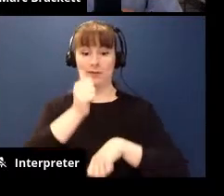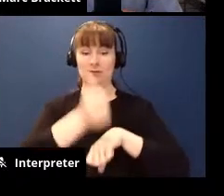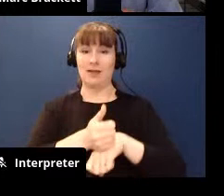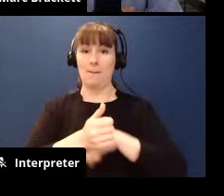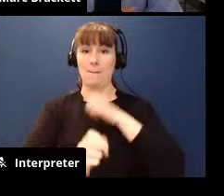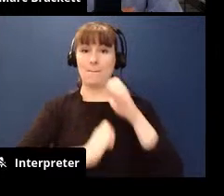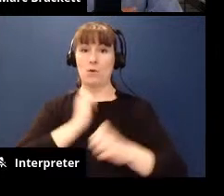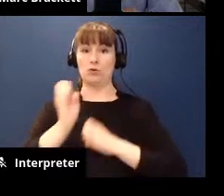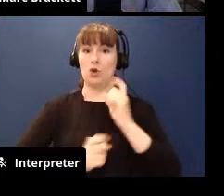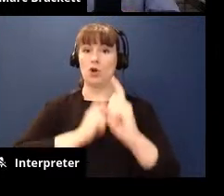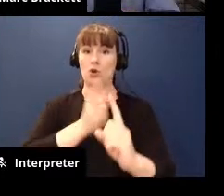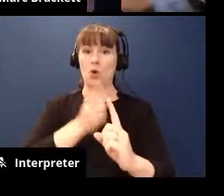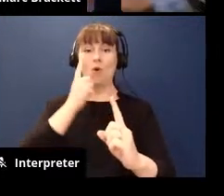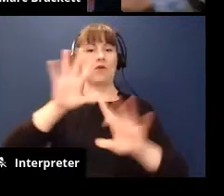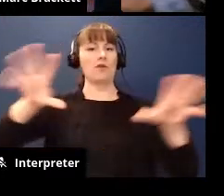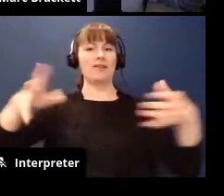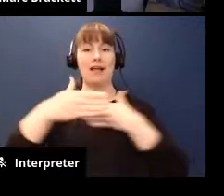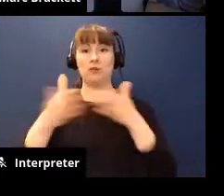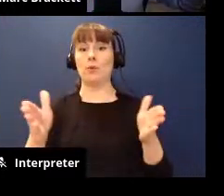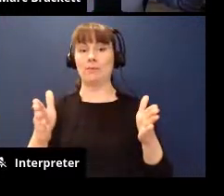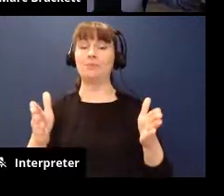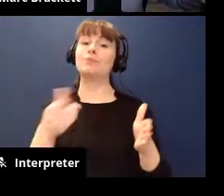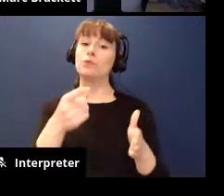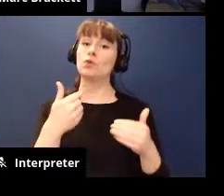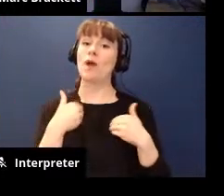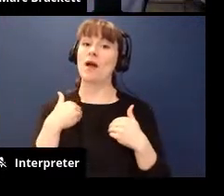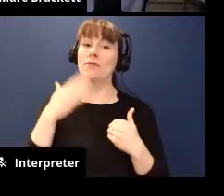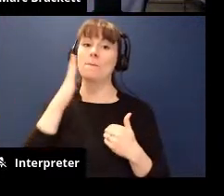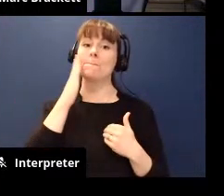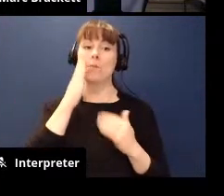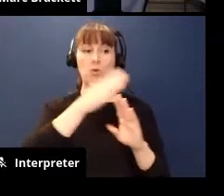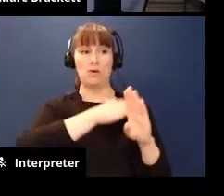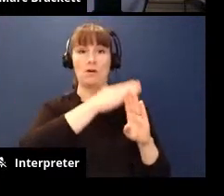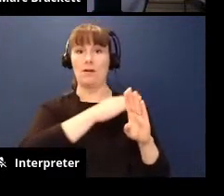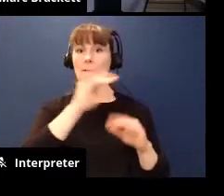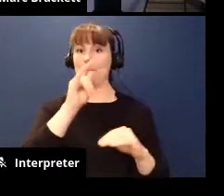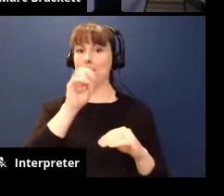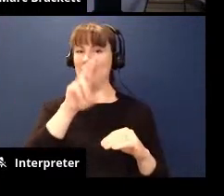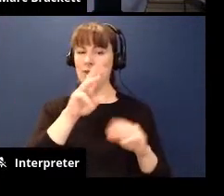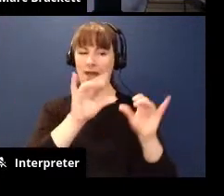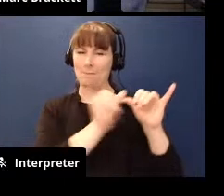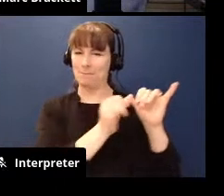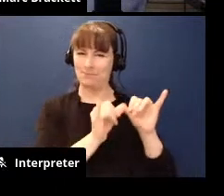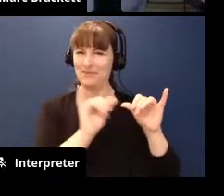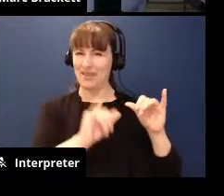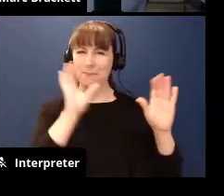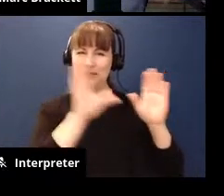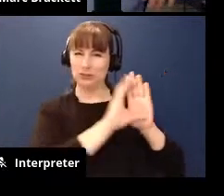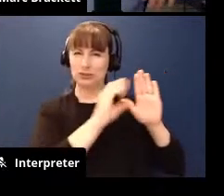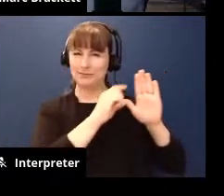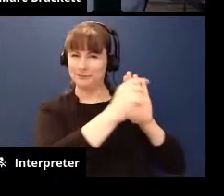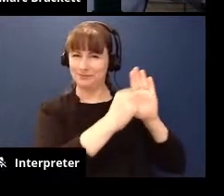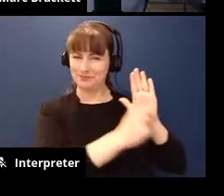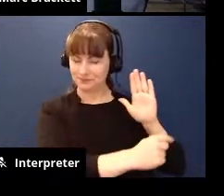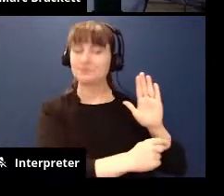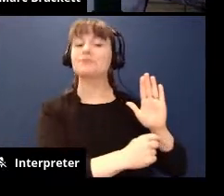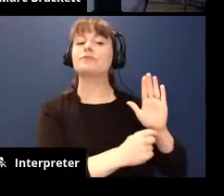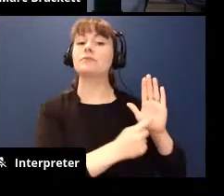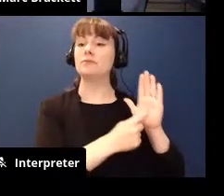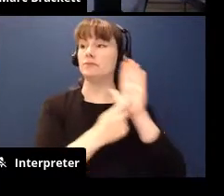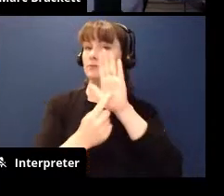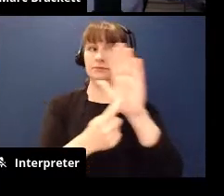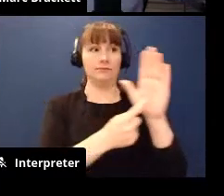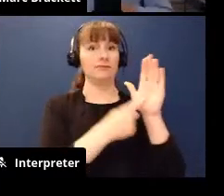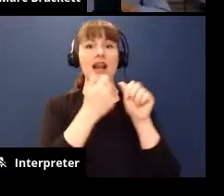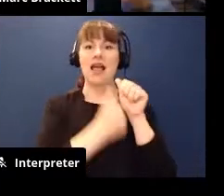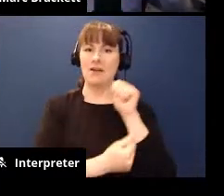goal for the classroom so let's say you have a mood meter and you show it you know in your google classroom or wherever you're showing it and everybody's plotting